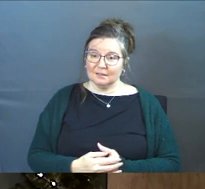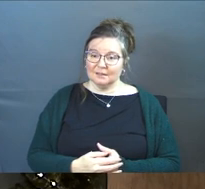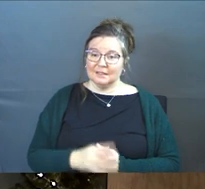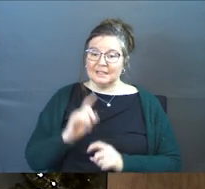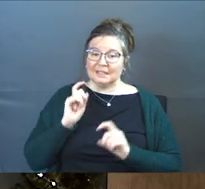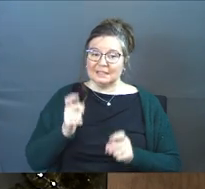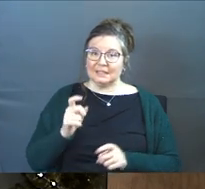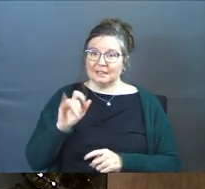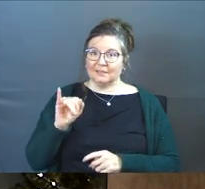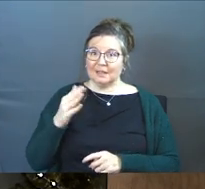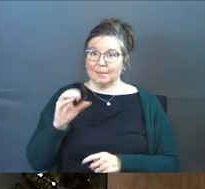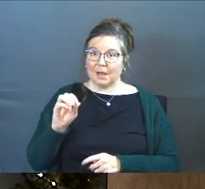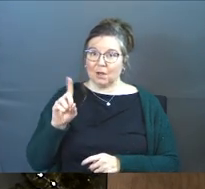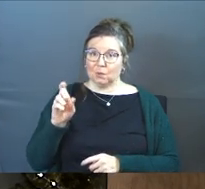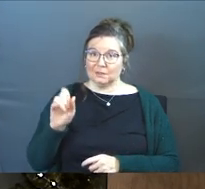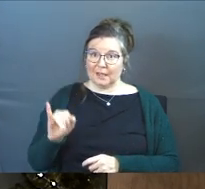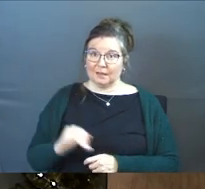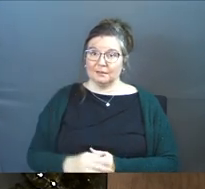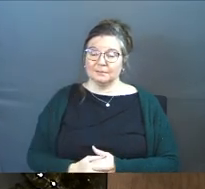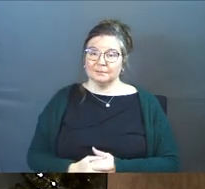He's giving you the Imago Dei.